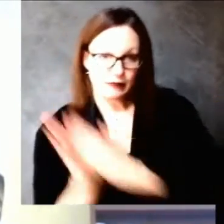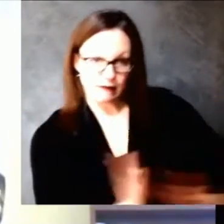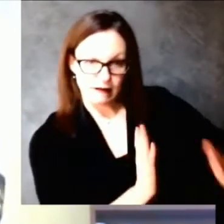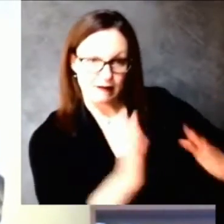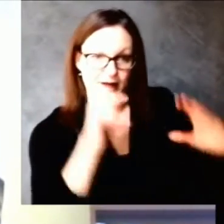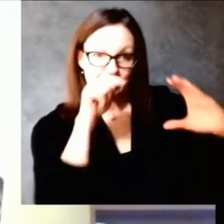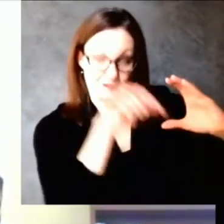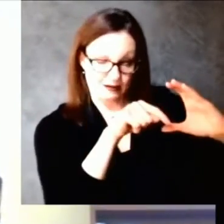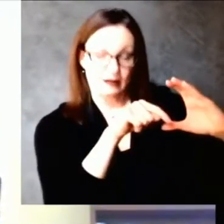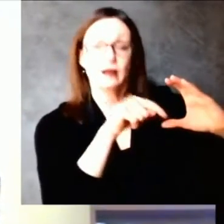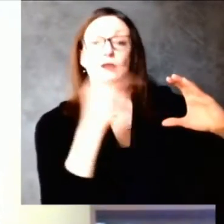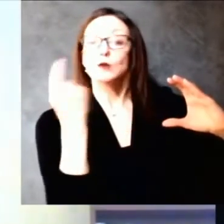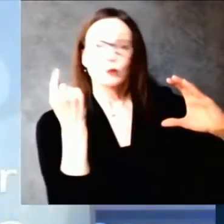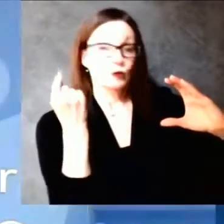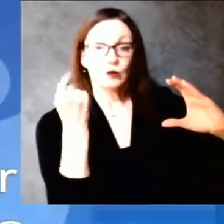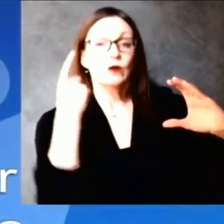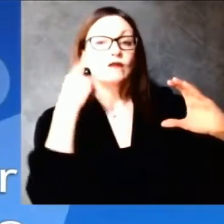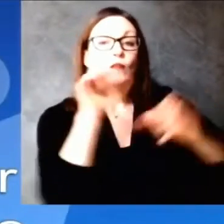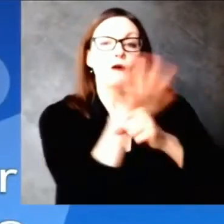rural residents.